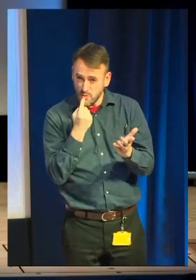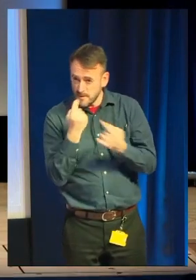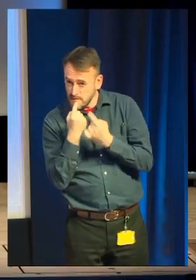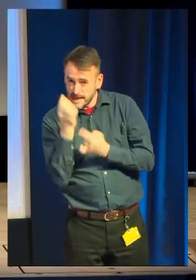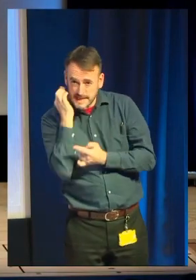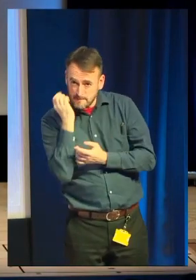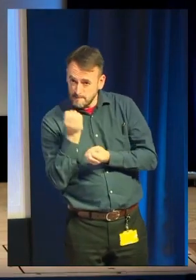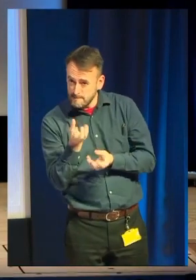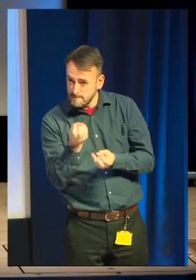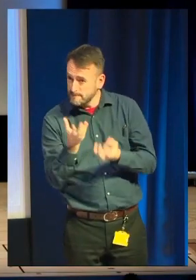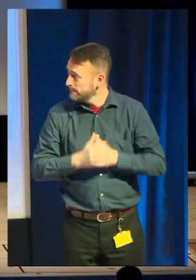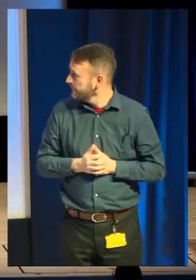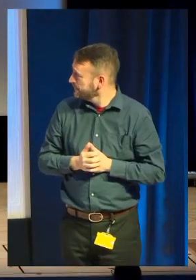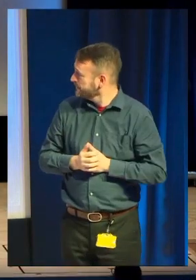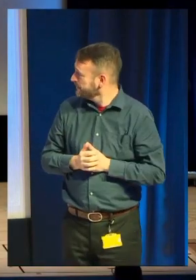That's the first thing.